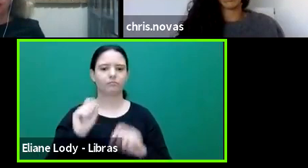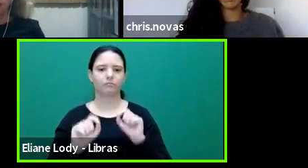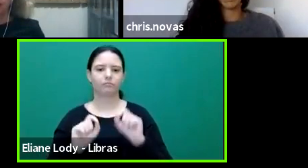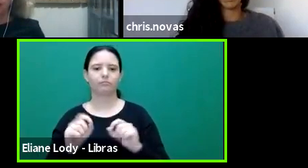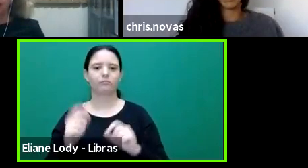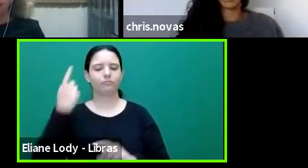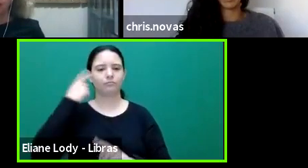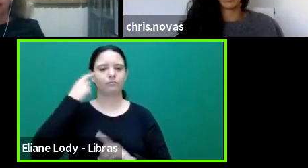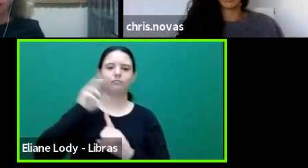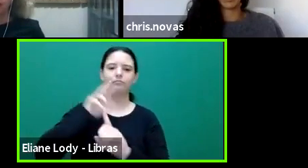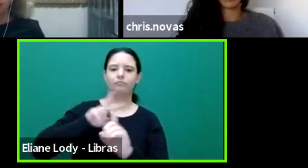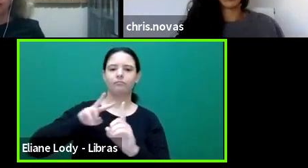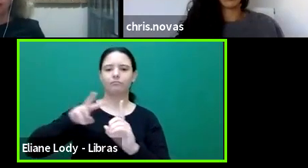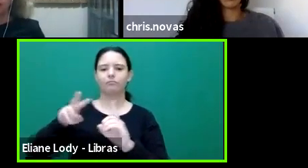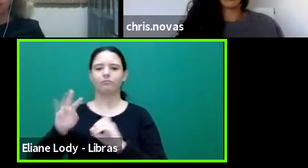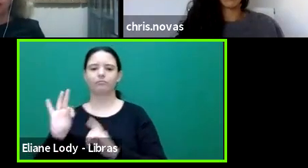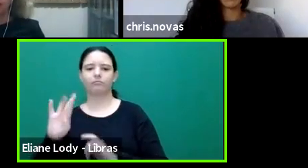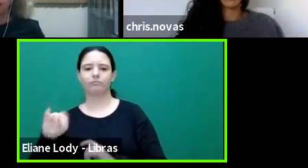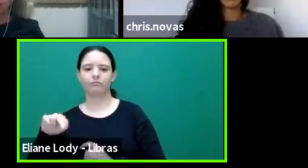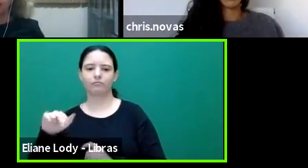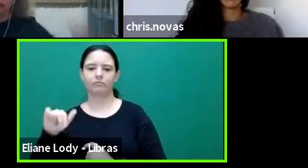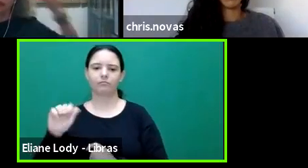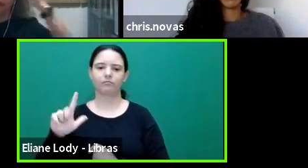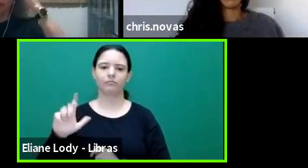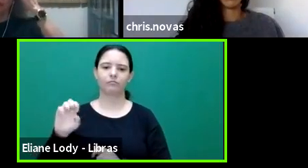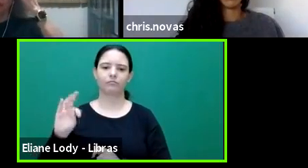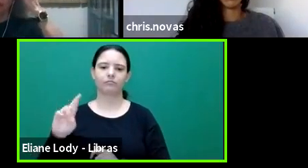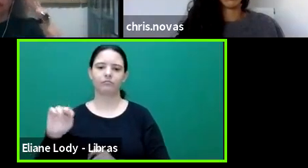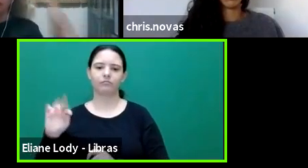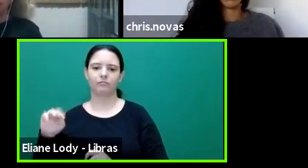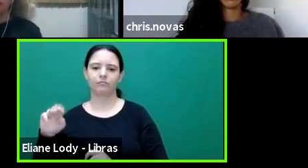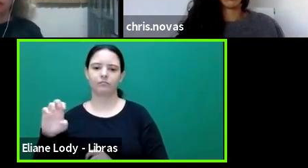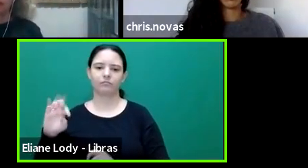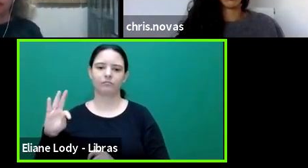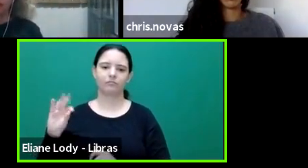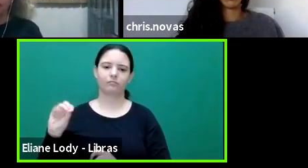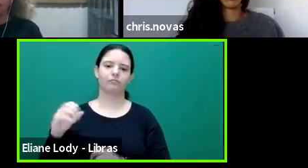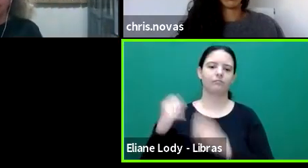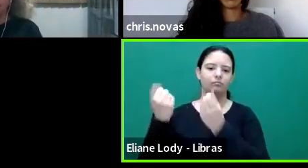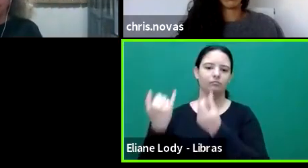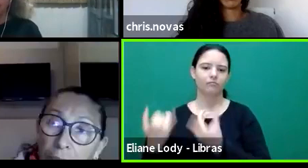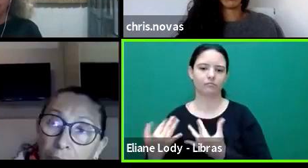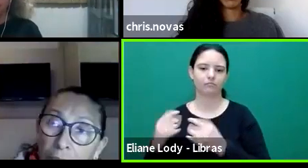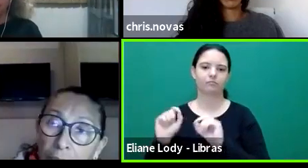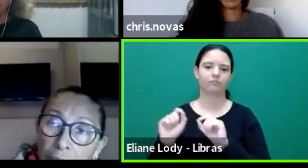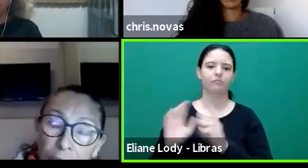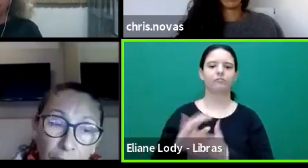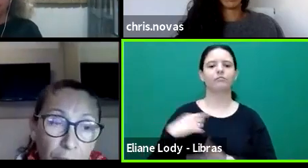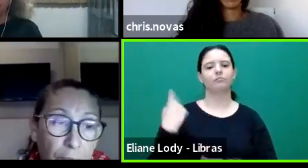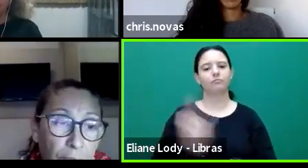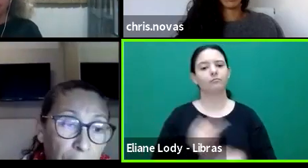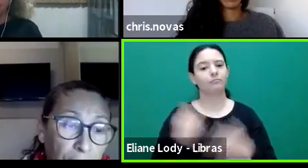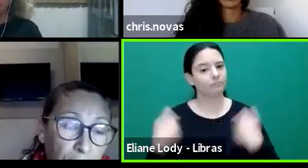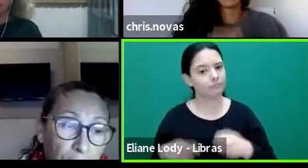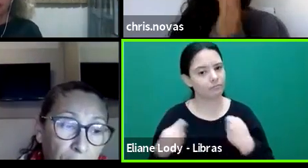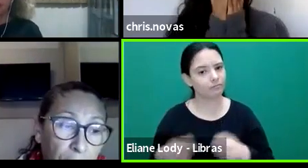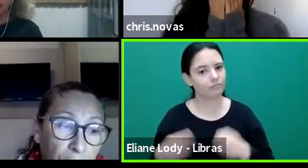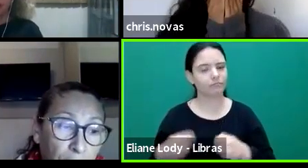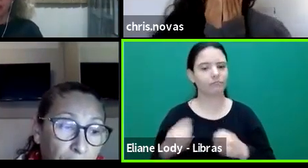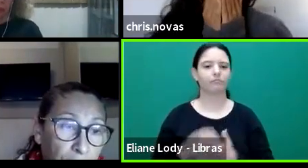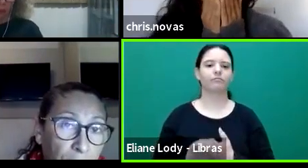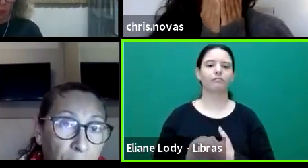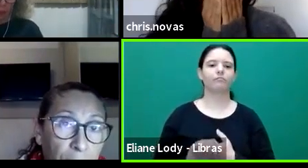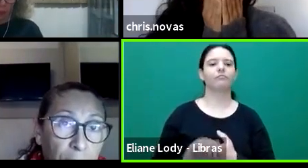saying that we have to attend to students' individual becoming through their histories. And of course their individual